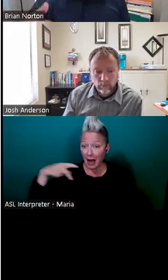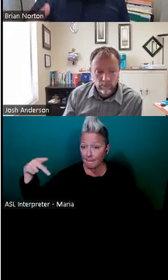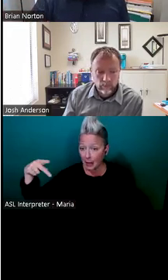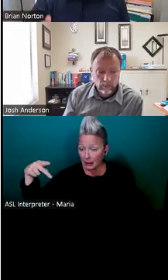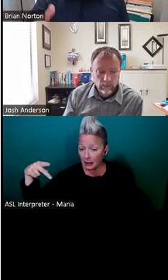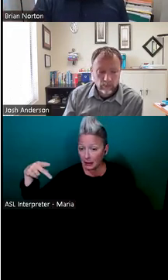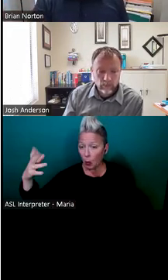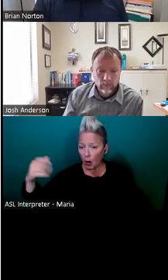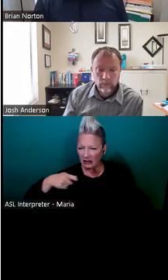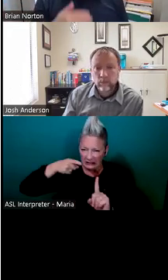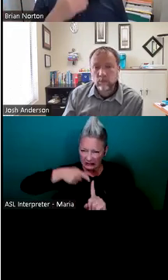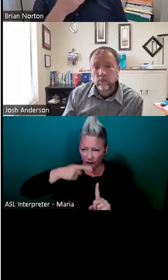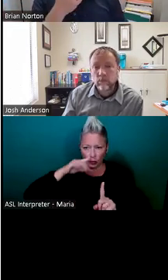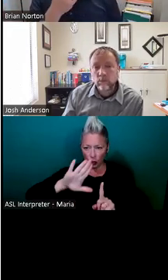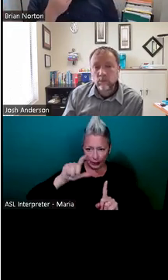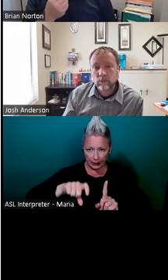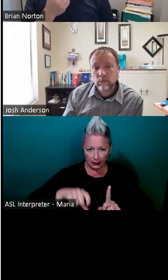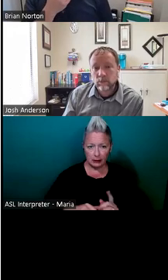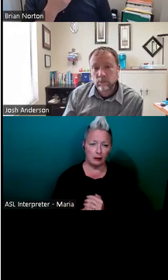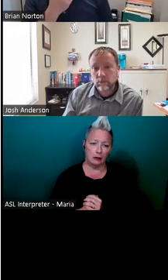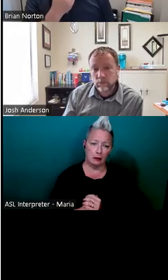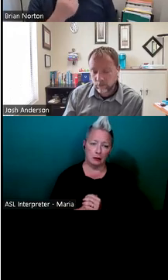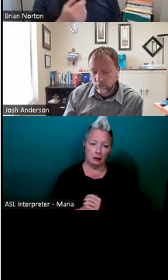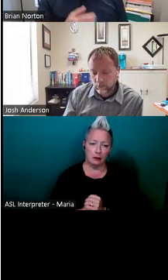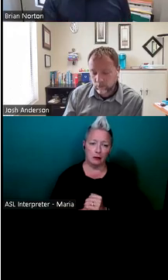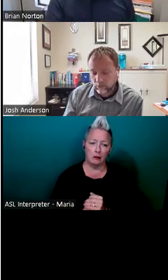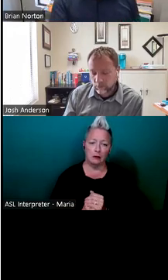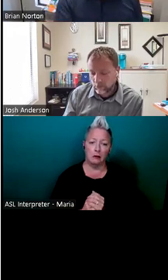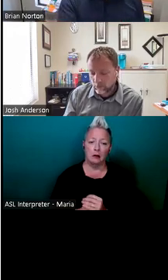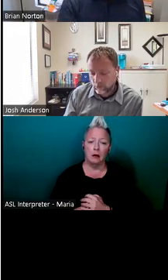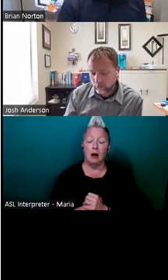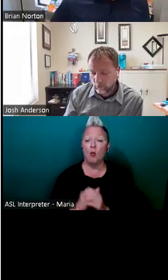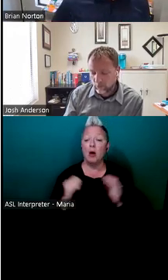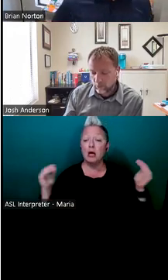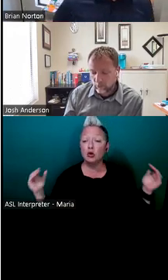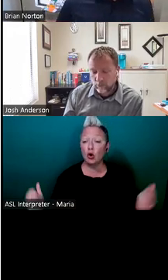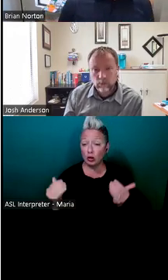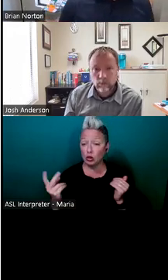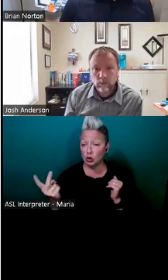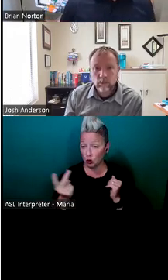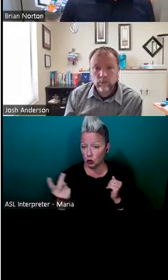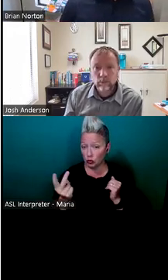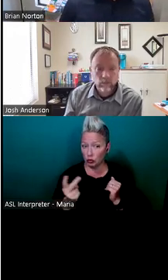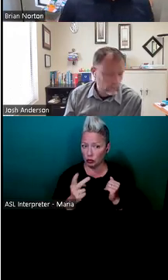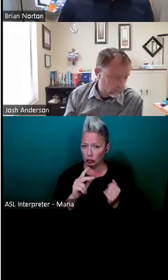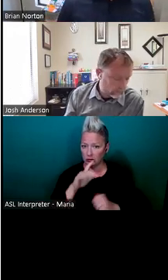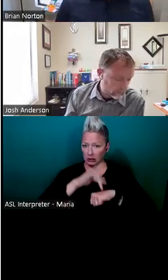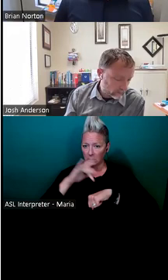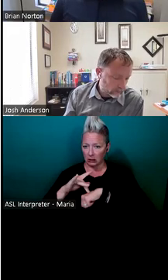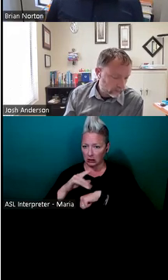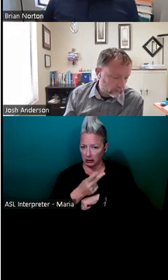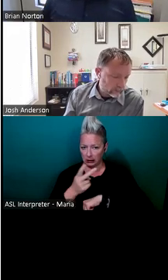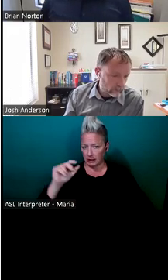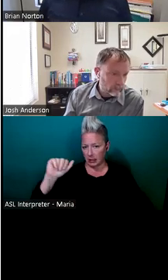specific for you and your need. Uh, and so a couple of places that I would encourage folks to get to know, um, would be